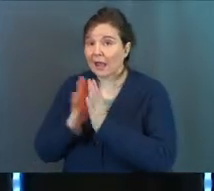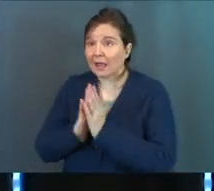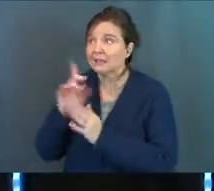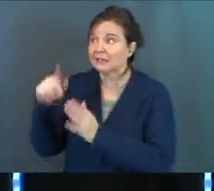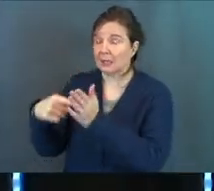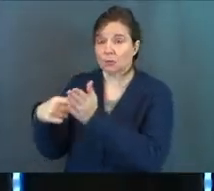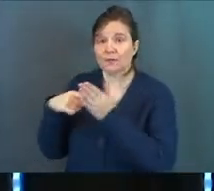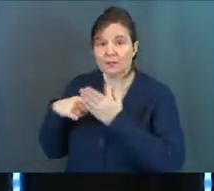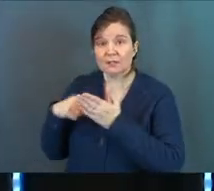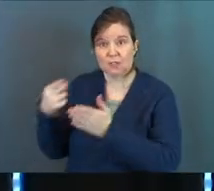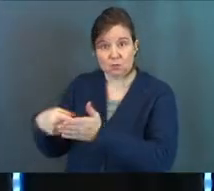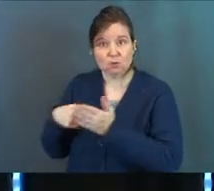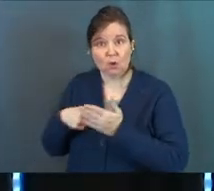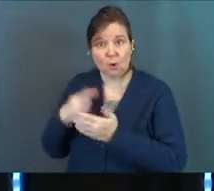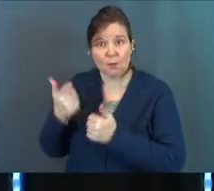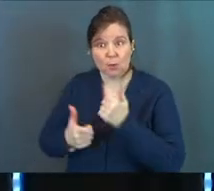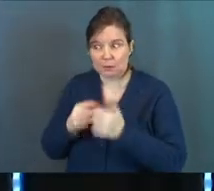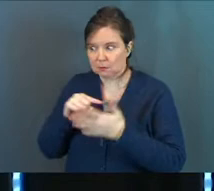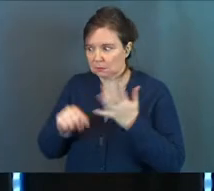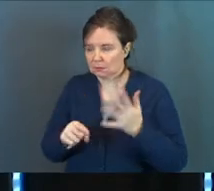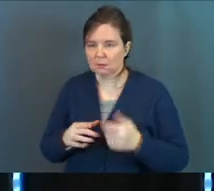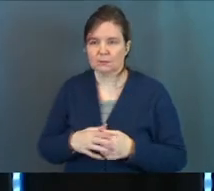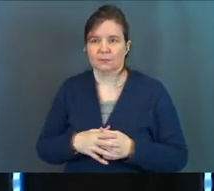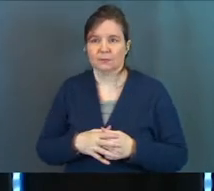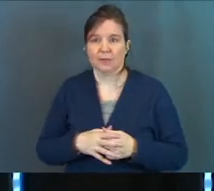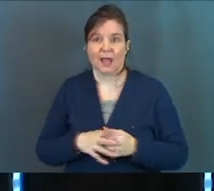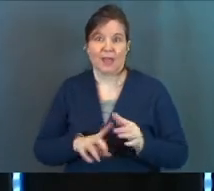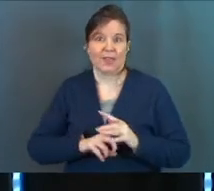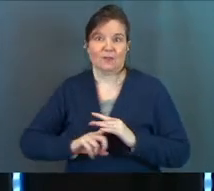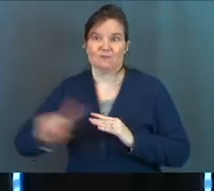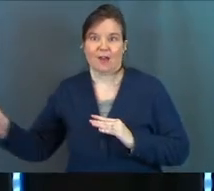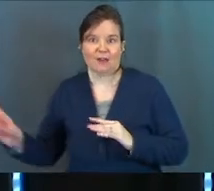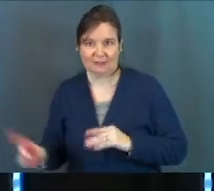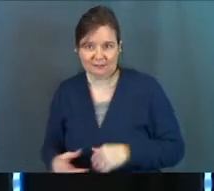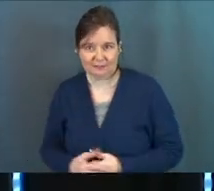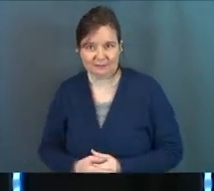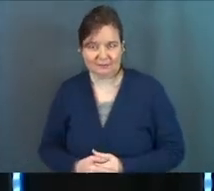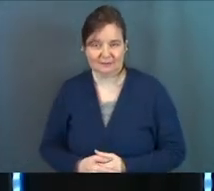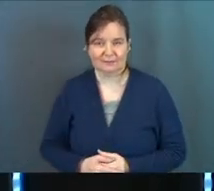ask, he reveals it. He'll show me what it is and then run for it.